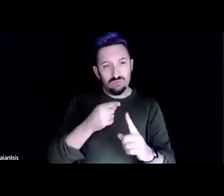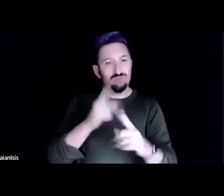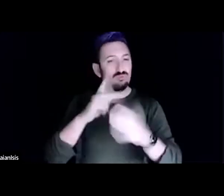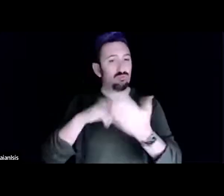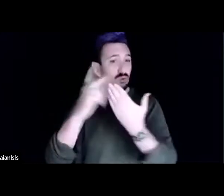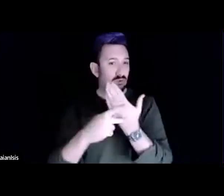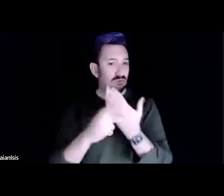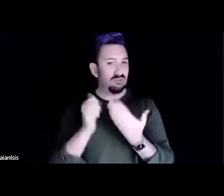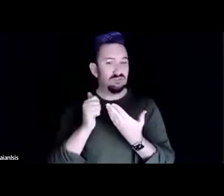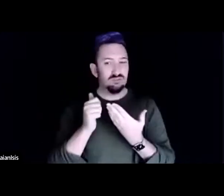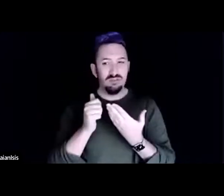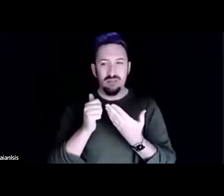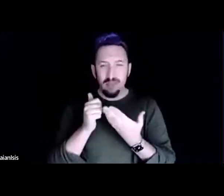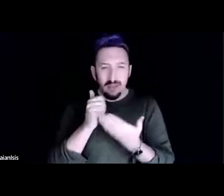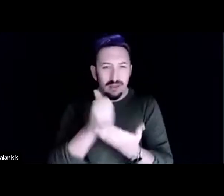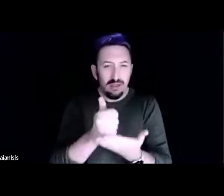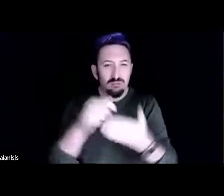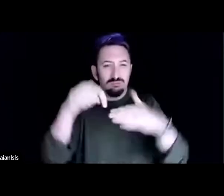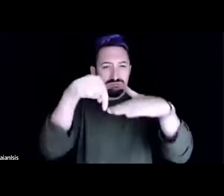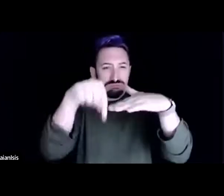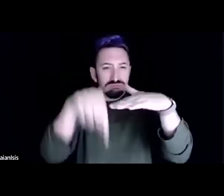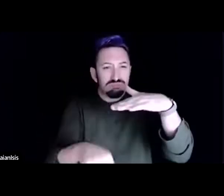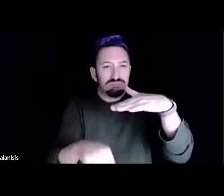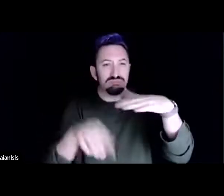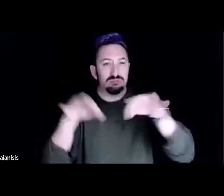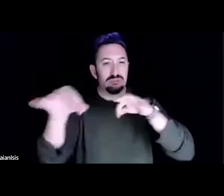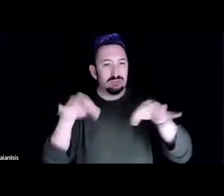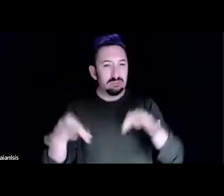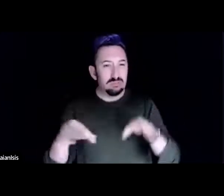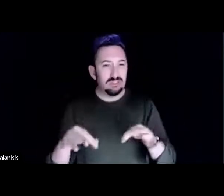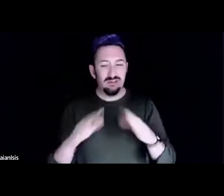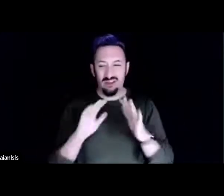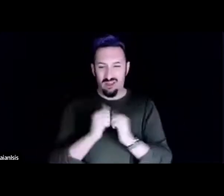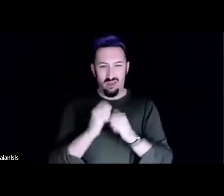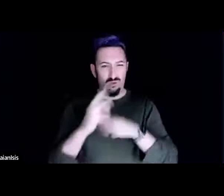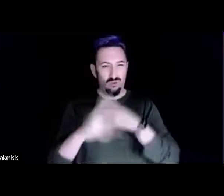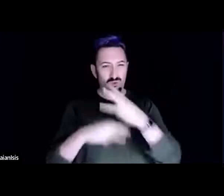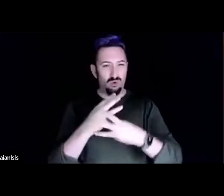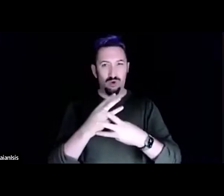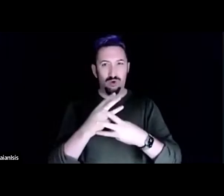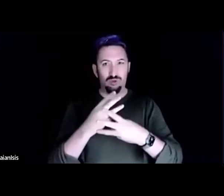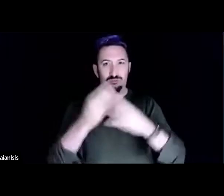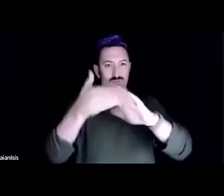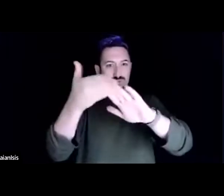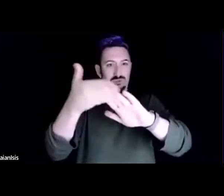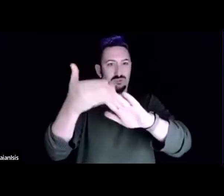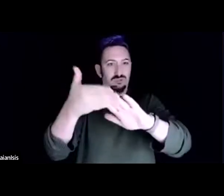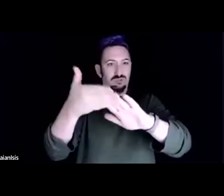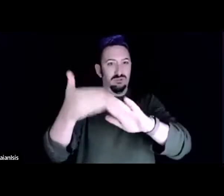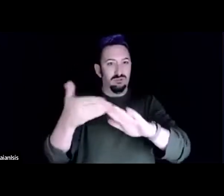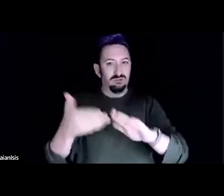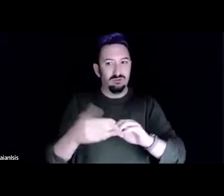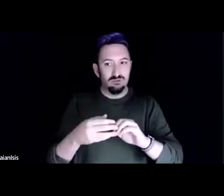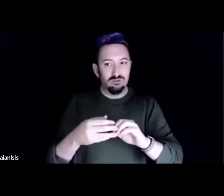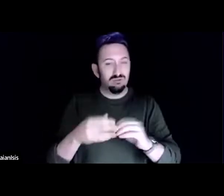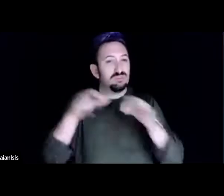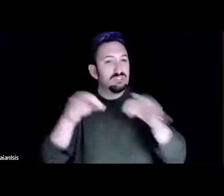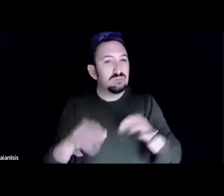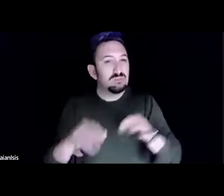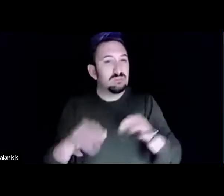How does it work and helping digest the science? You know, reading the those